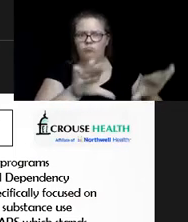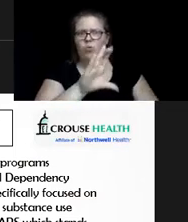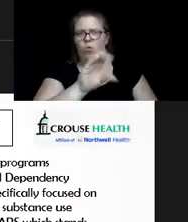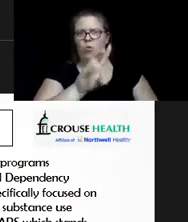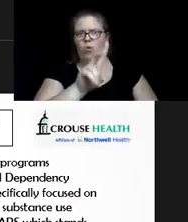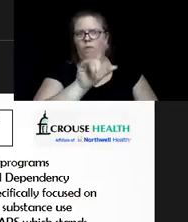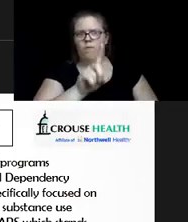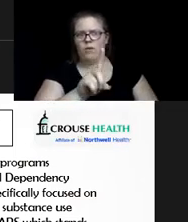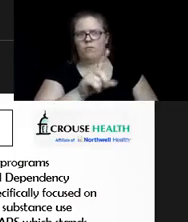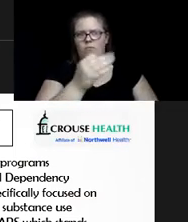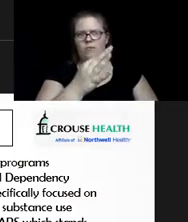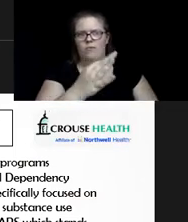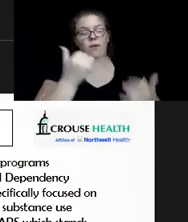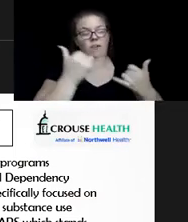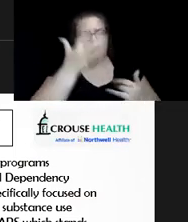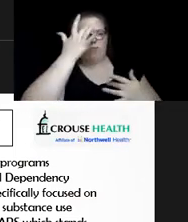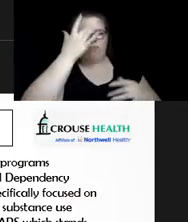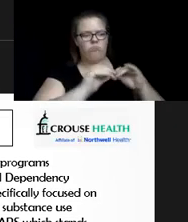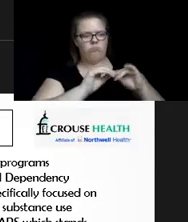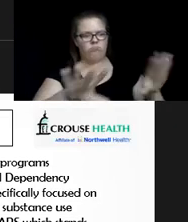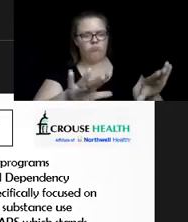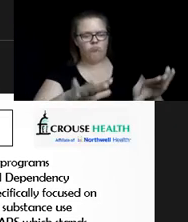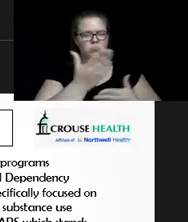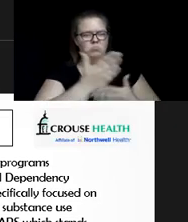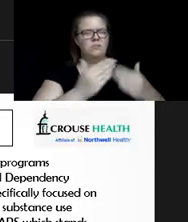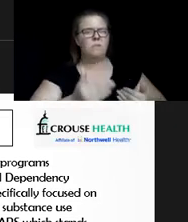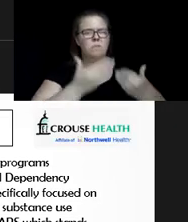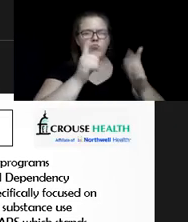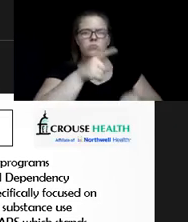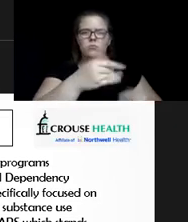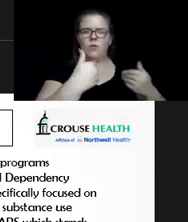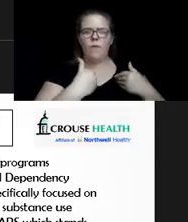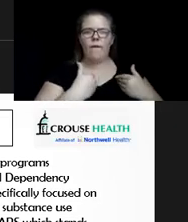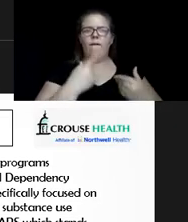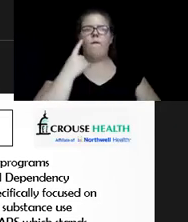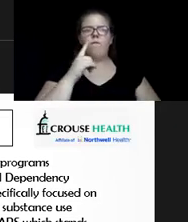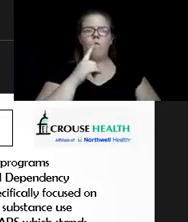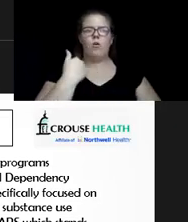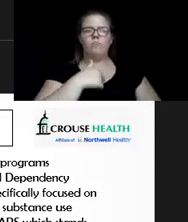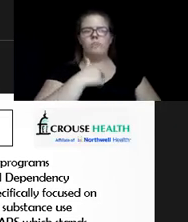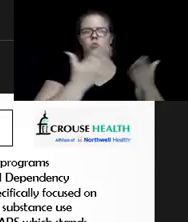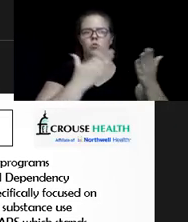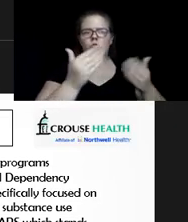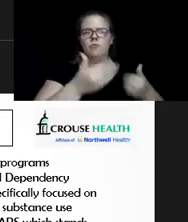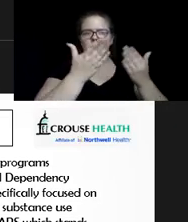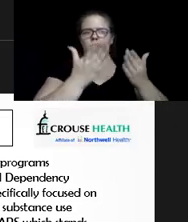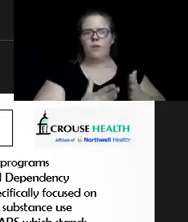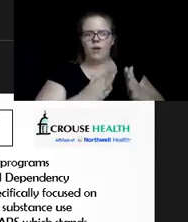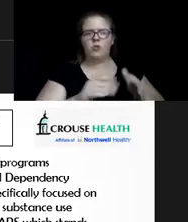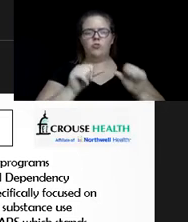And now with the pandemic, what are some suggestions you have for service providers and agencies